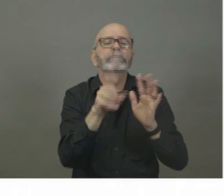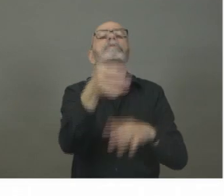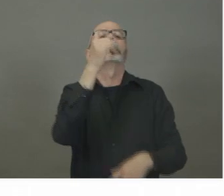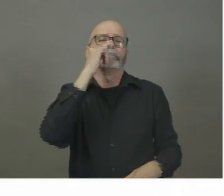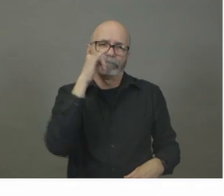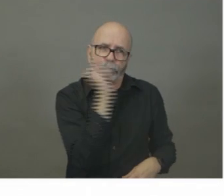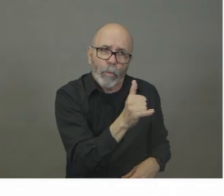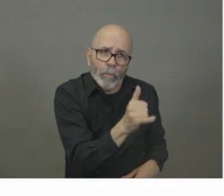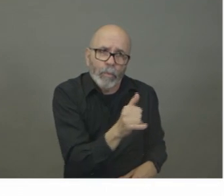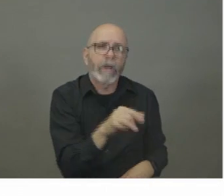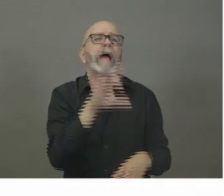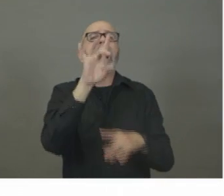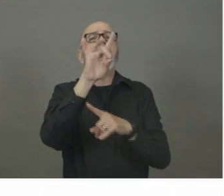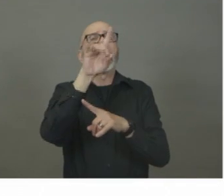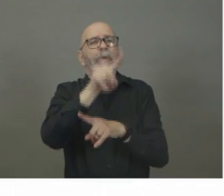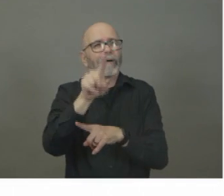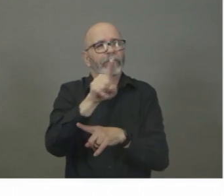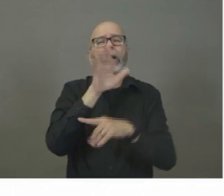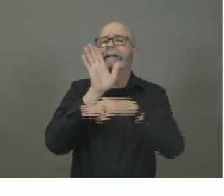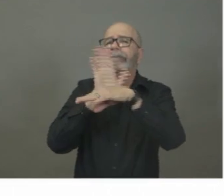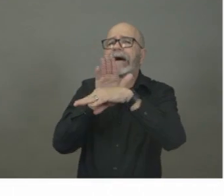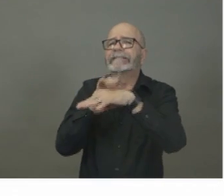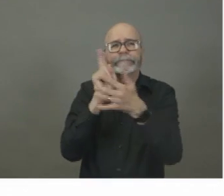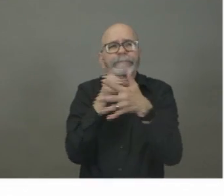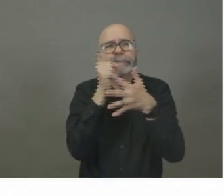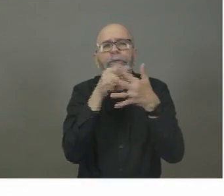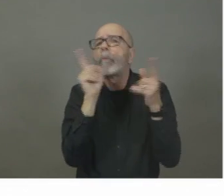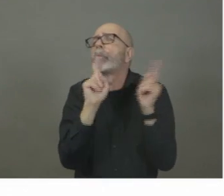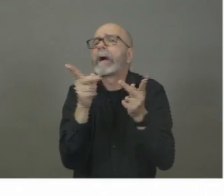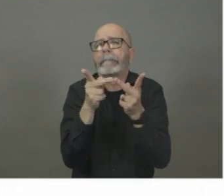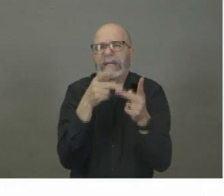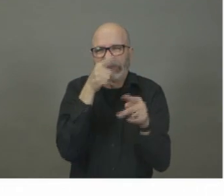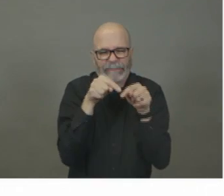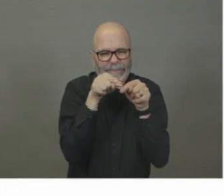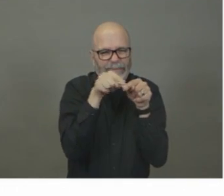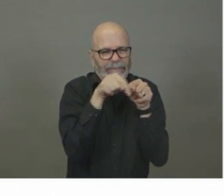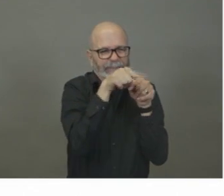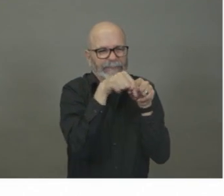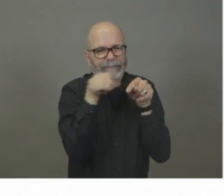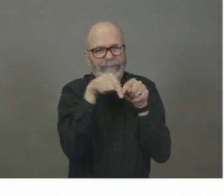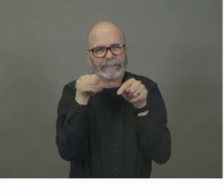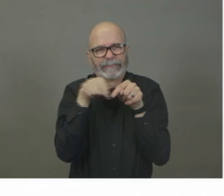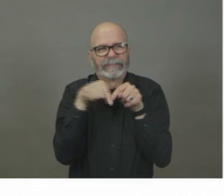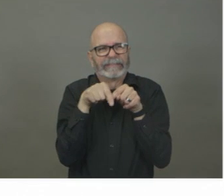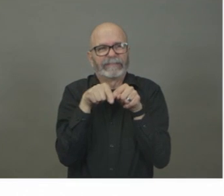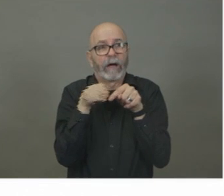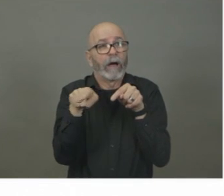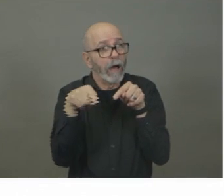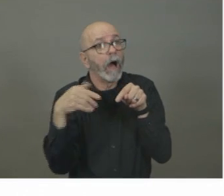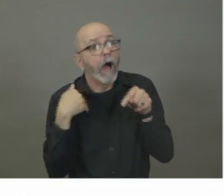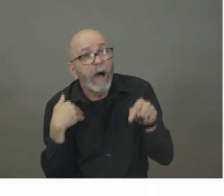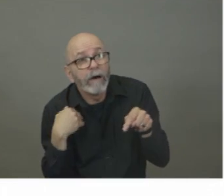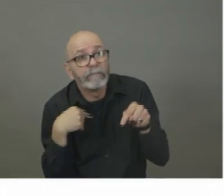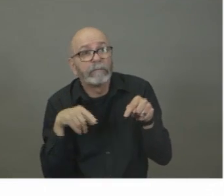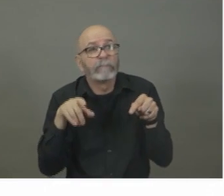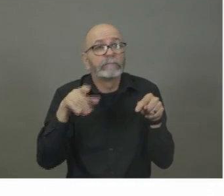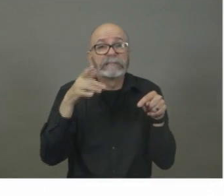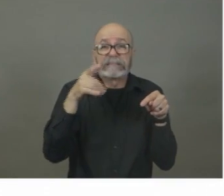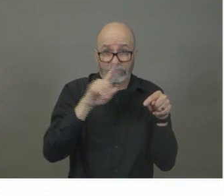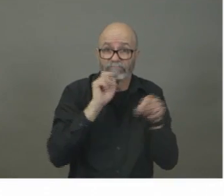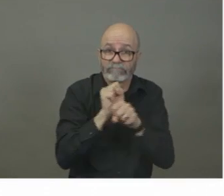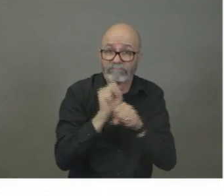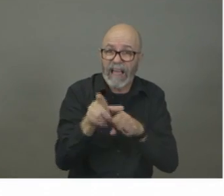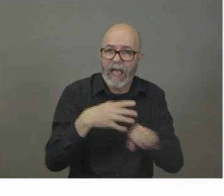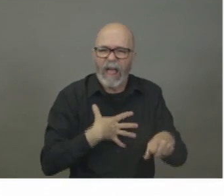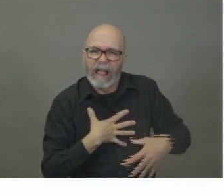provider will direct you to the appropriate place, uh, because if you do have, uh, if you test positive, we want to make sure we isolate it. That's the important step, so if you